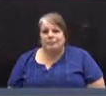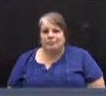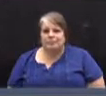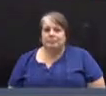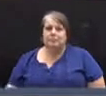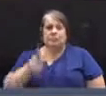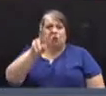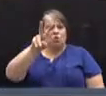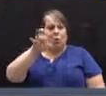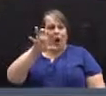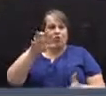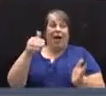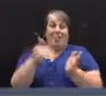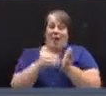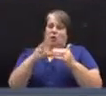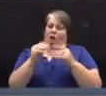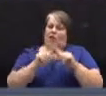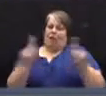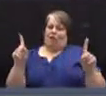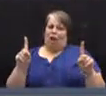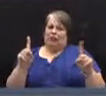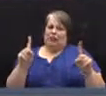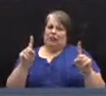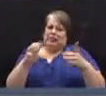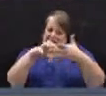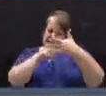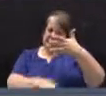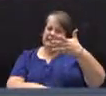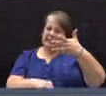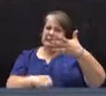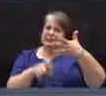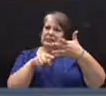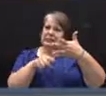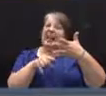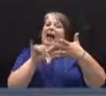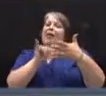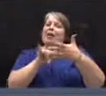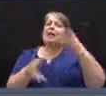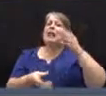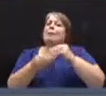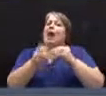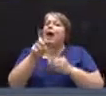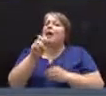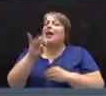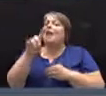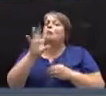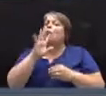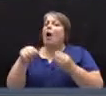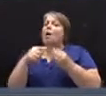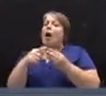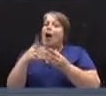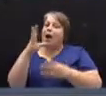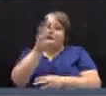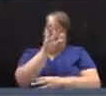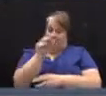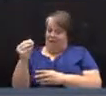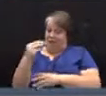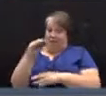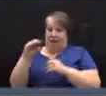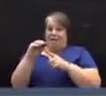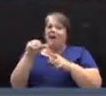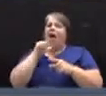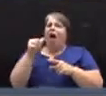It's a $200,000 difference, and that's the amount that David talked about taking out of the unassigned fund